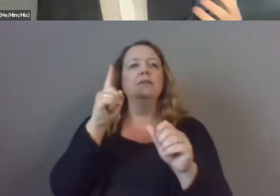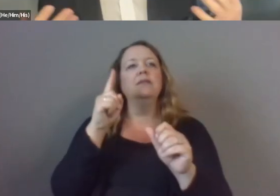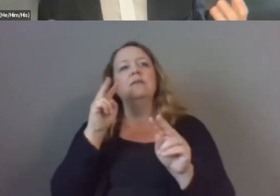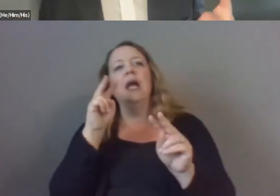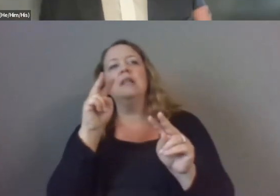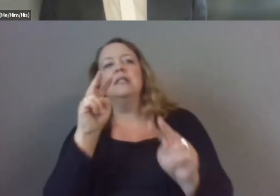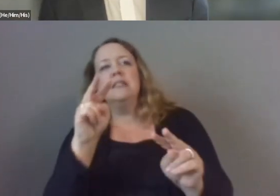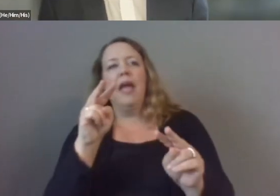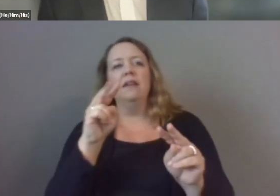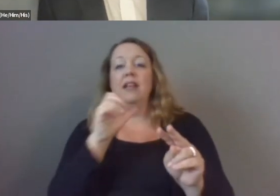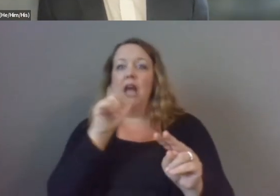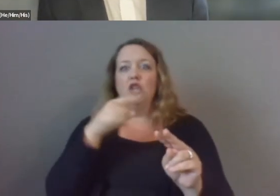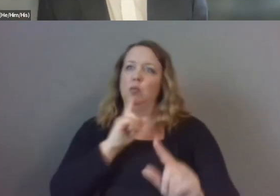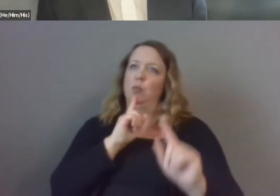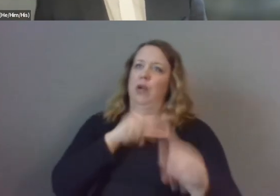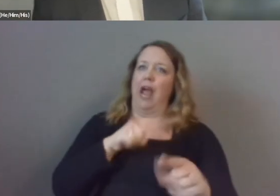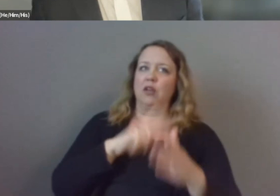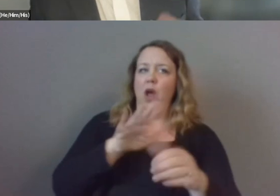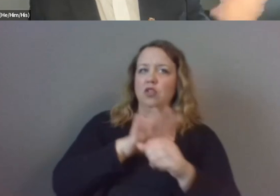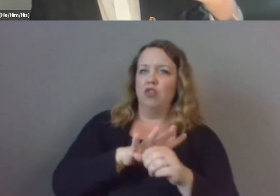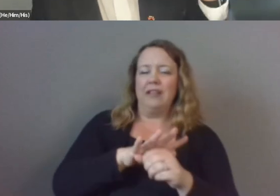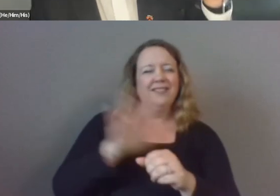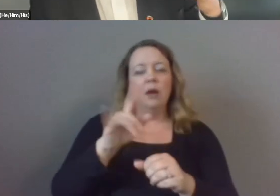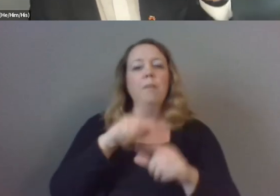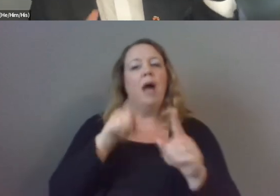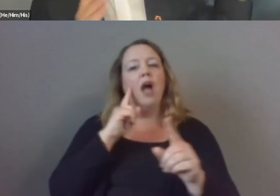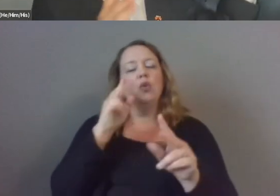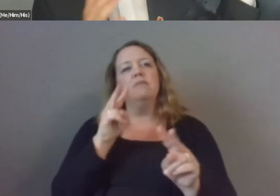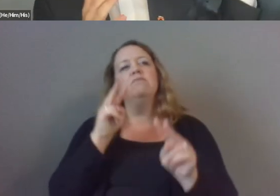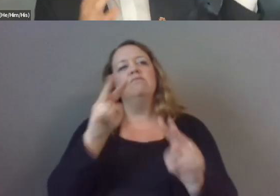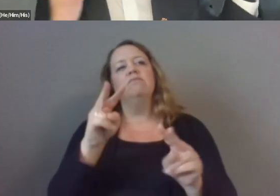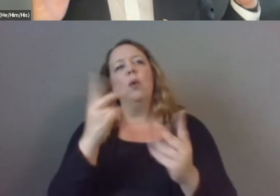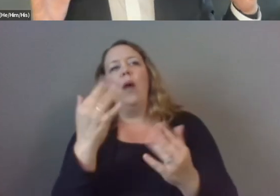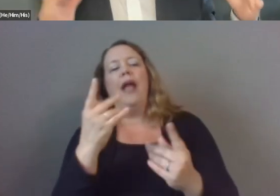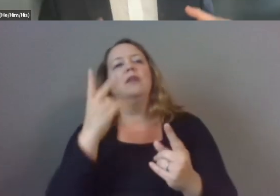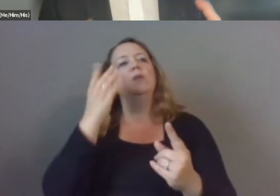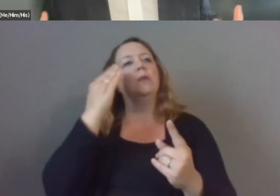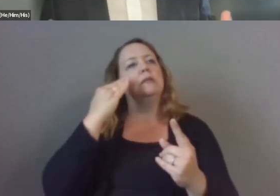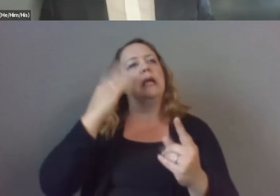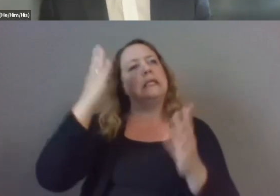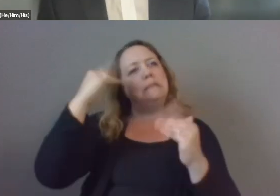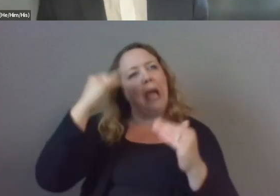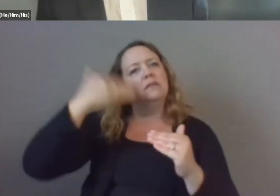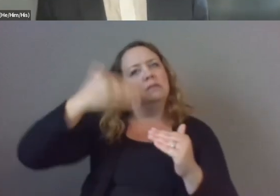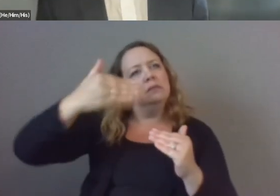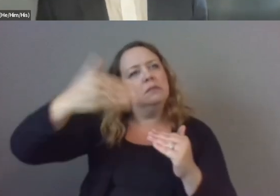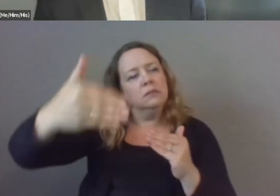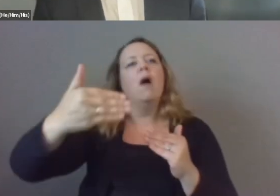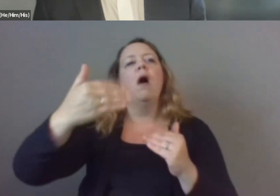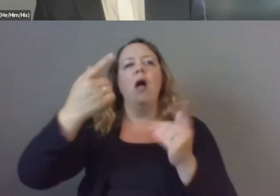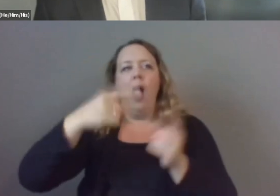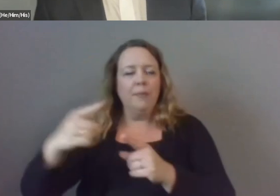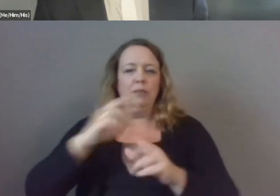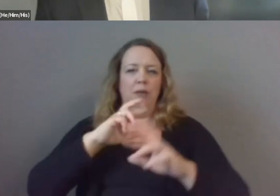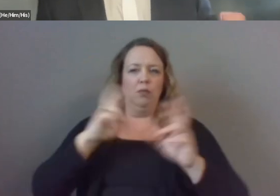things in their life that might be causing stress and so so i think that's the that's in a proactive category if